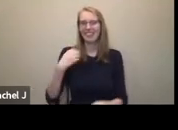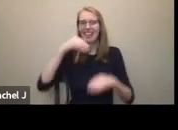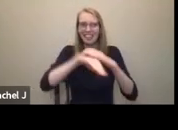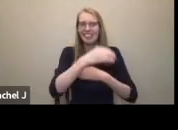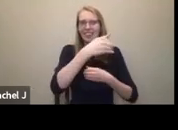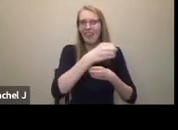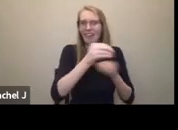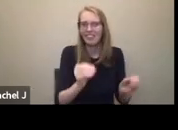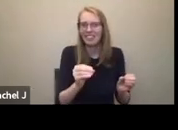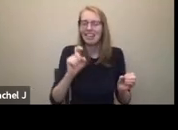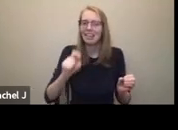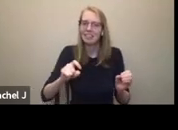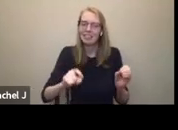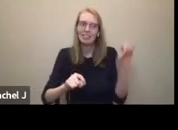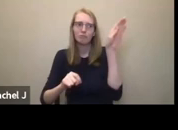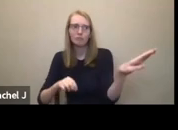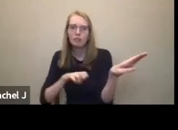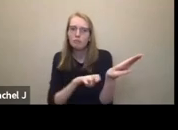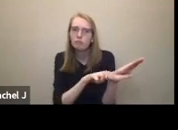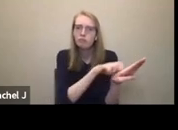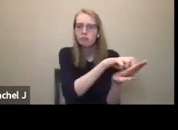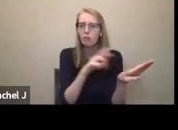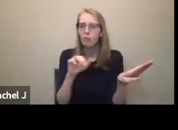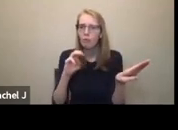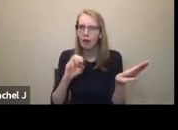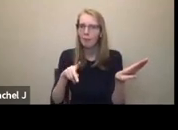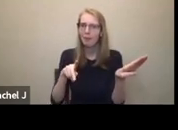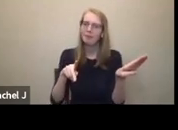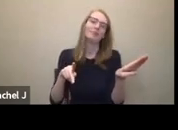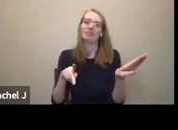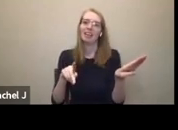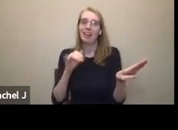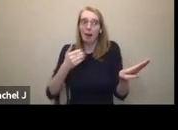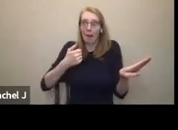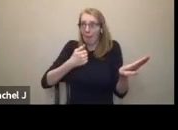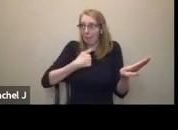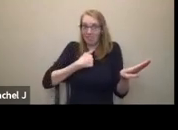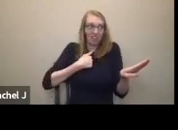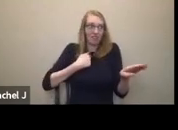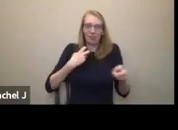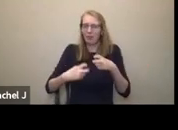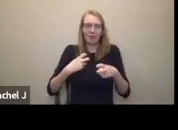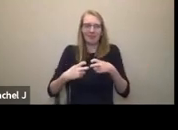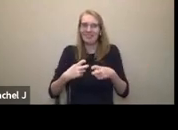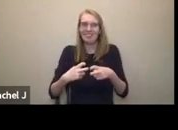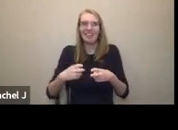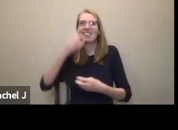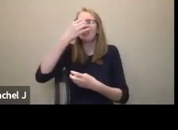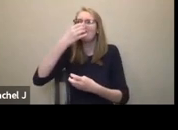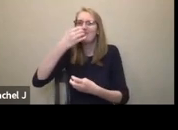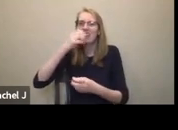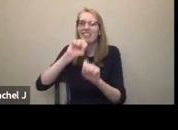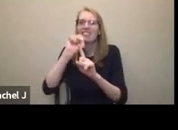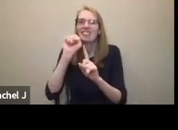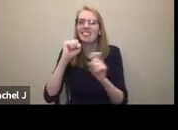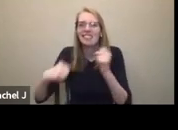member of society, period. The way I am. It's not me. It's society's lack of willingness to accommodate me. And then